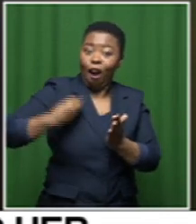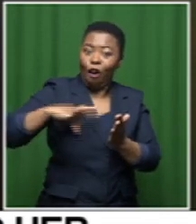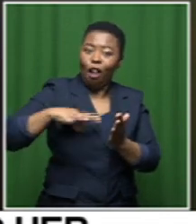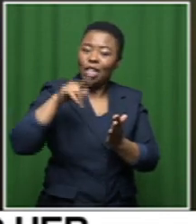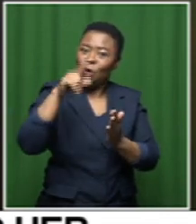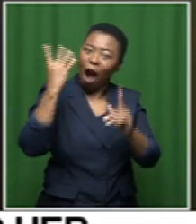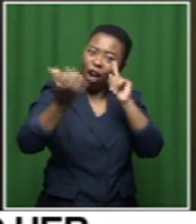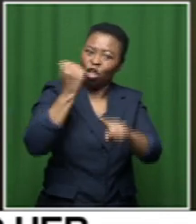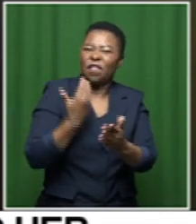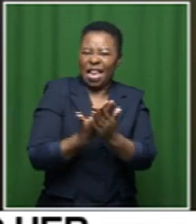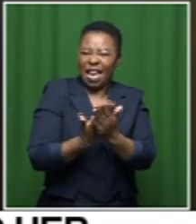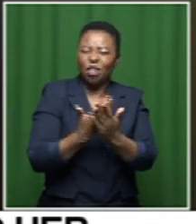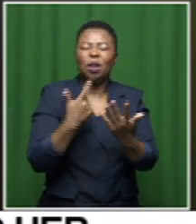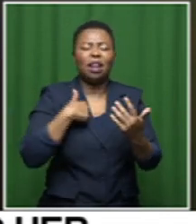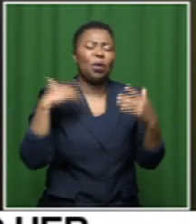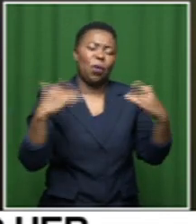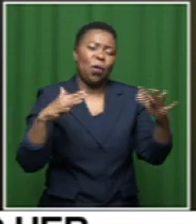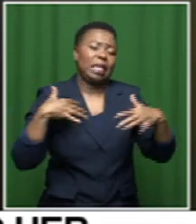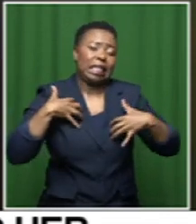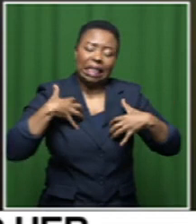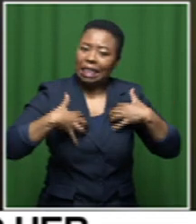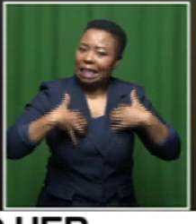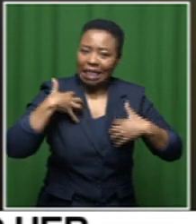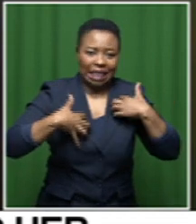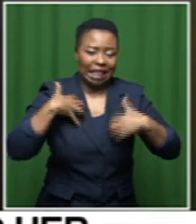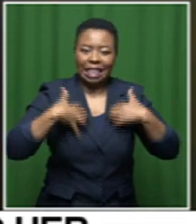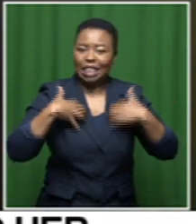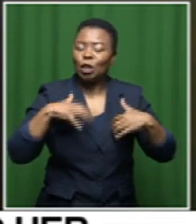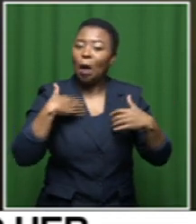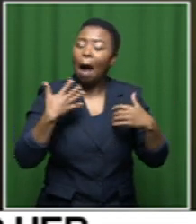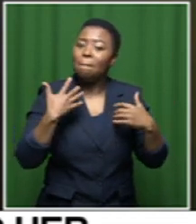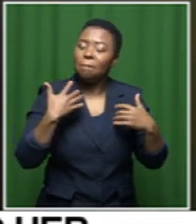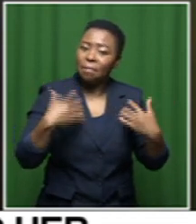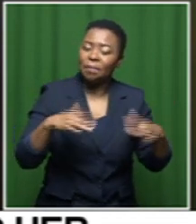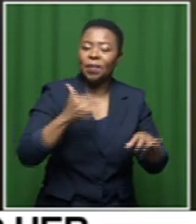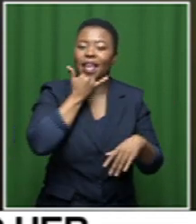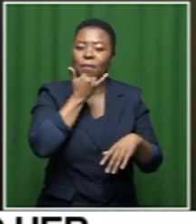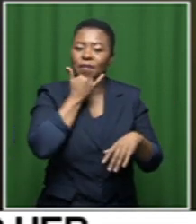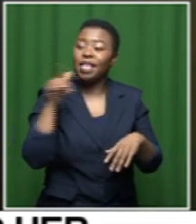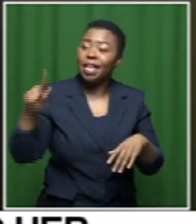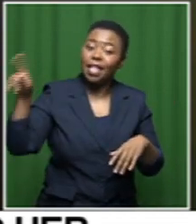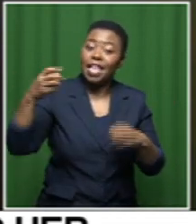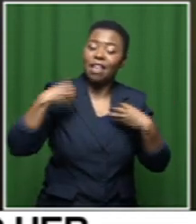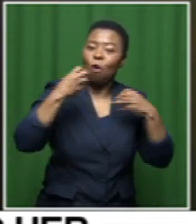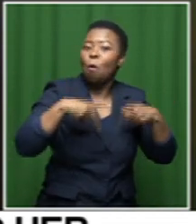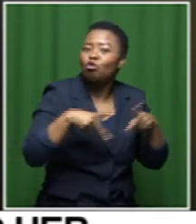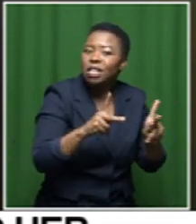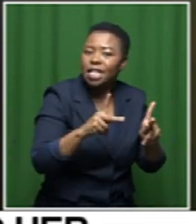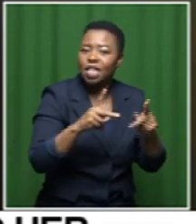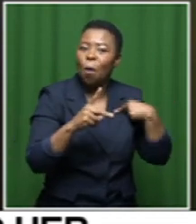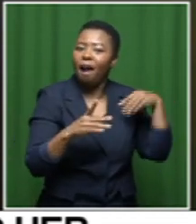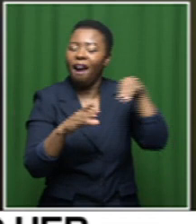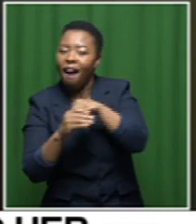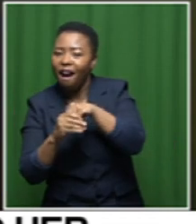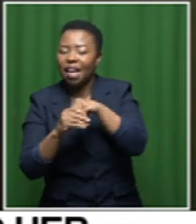do it so I'm very excited and I I'm glad that they're making space for us uh to be a part of these particular you know